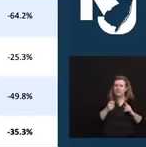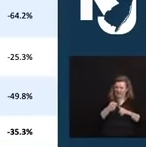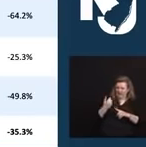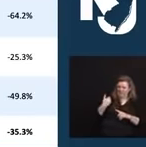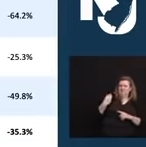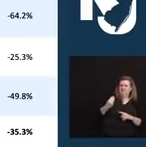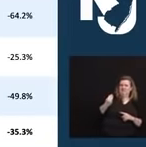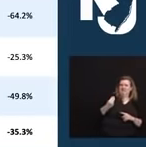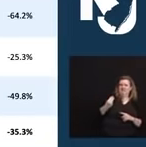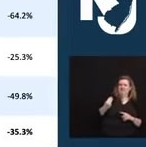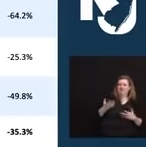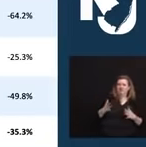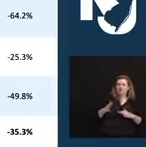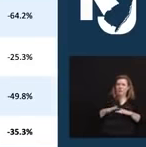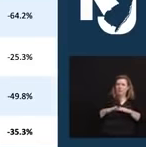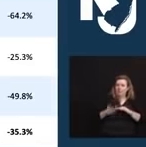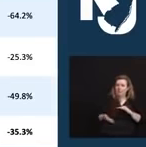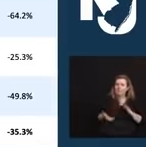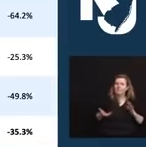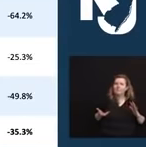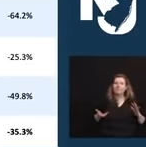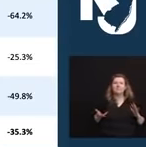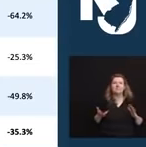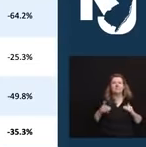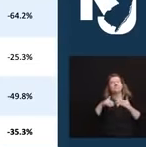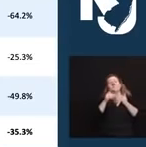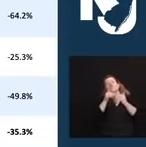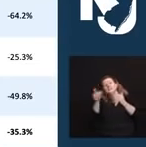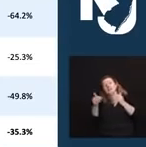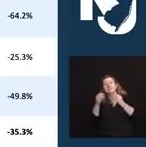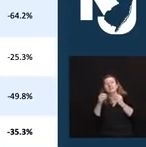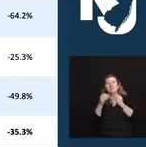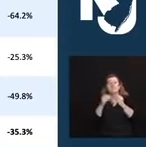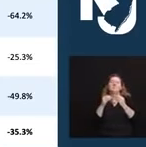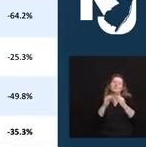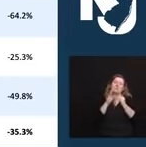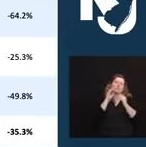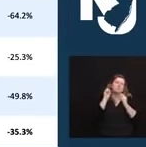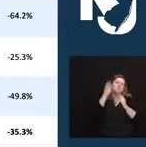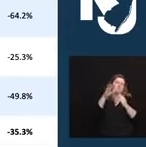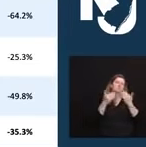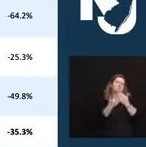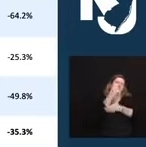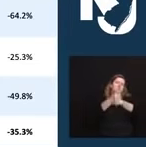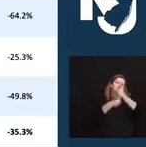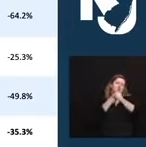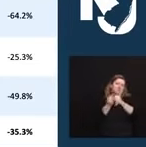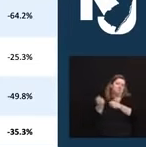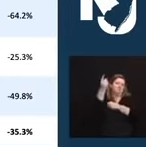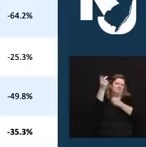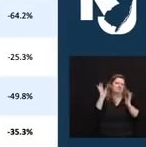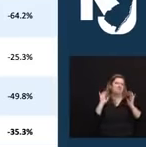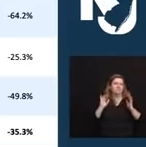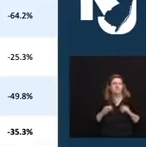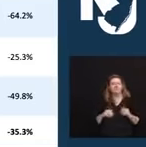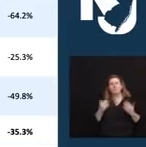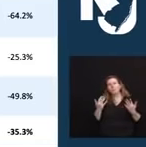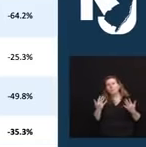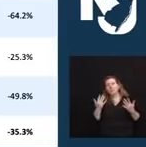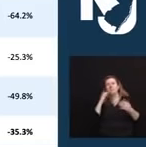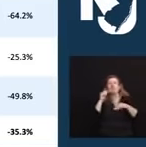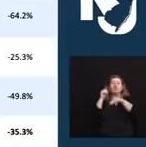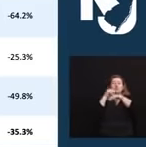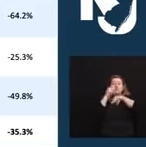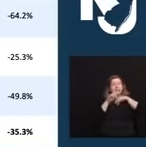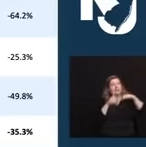numbers until the new year, and our hope is that once remaining shipment delays are cleared, this number will continue to drop. I'm gratified that it's